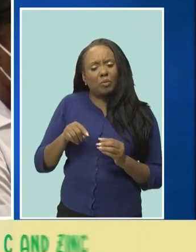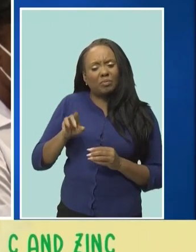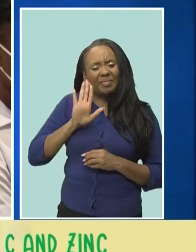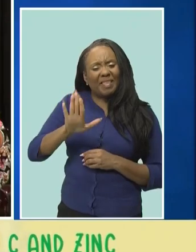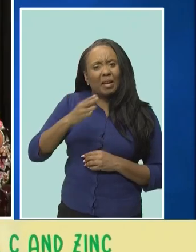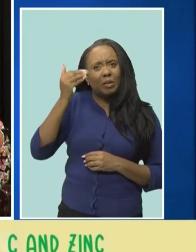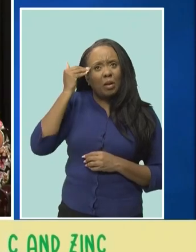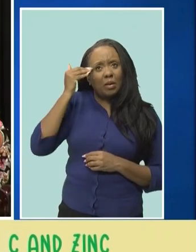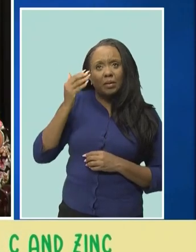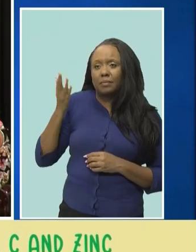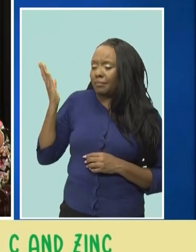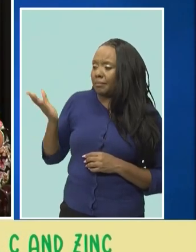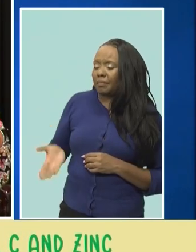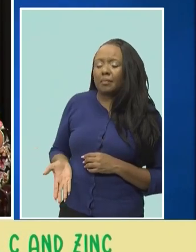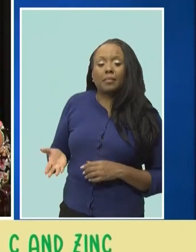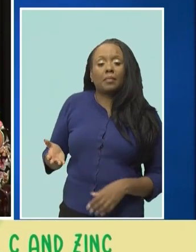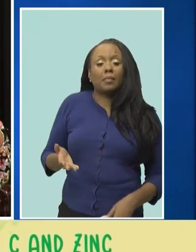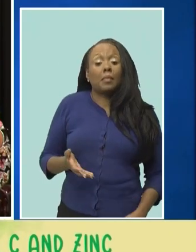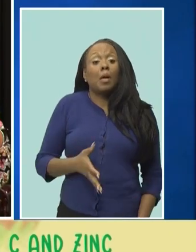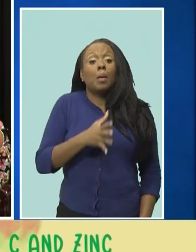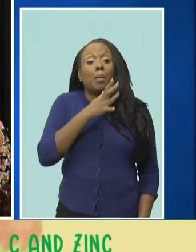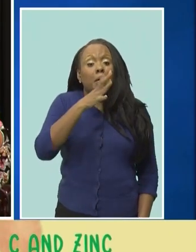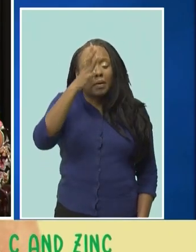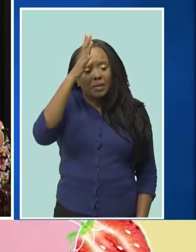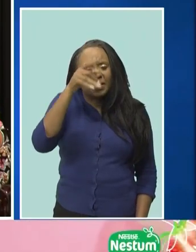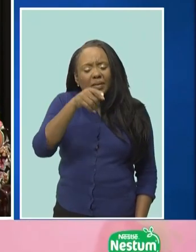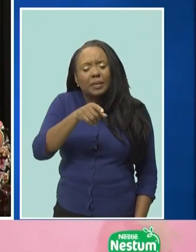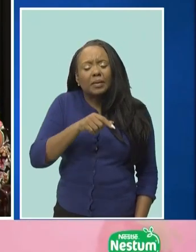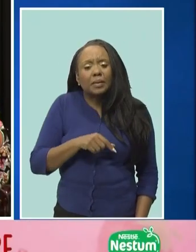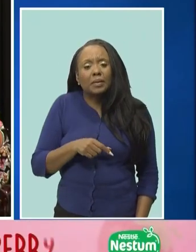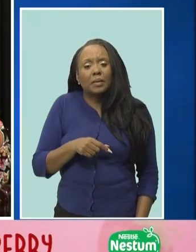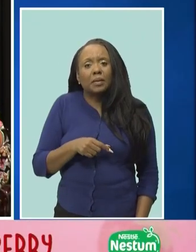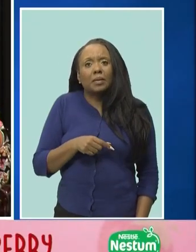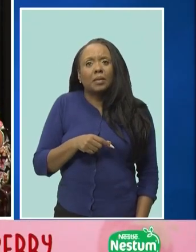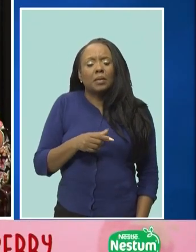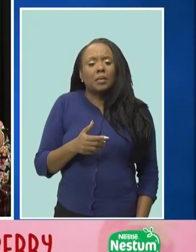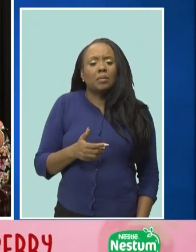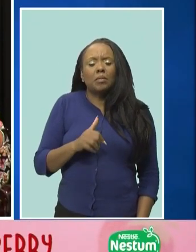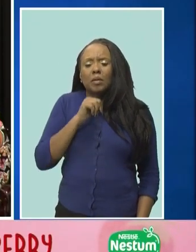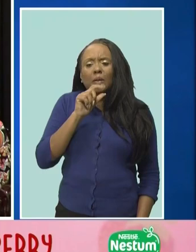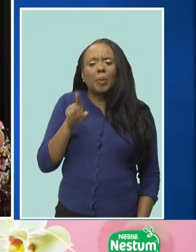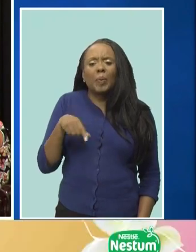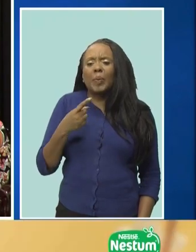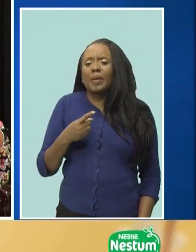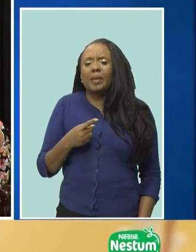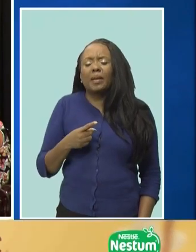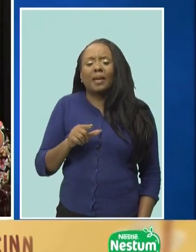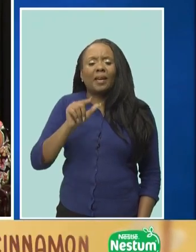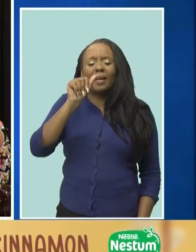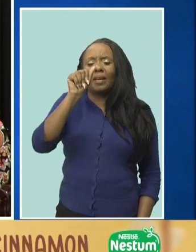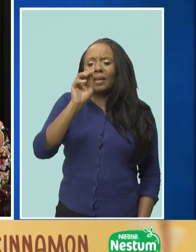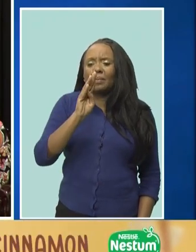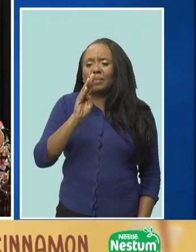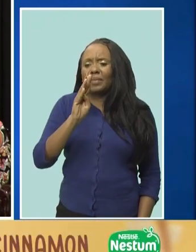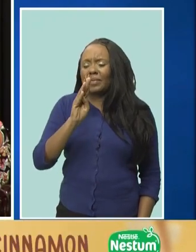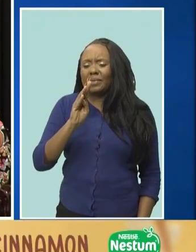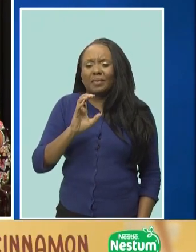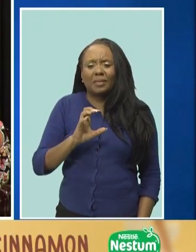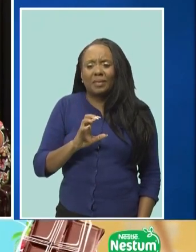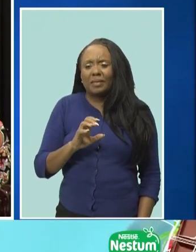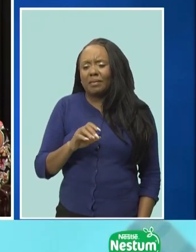parents soon it will be more than marks coming home on the paper